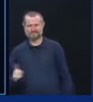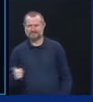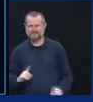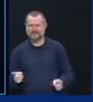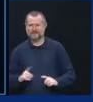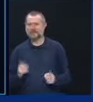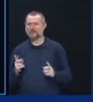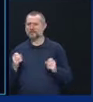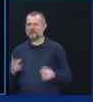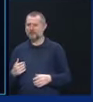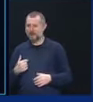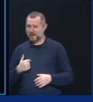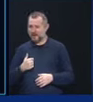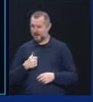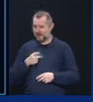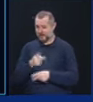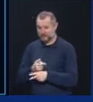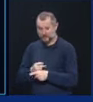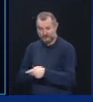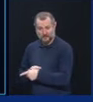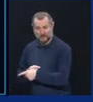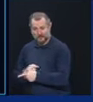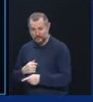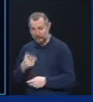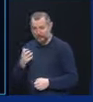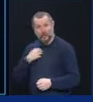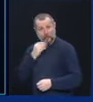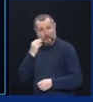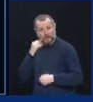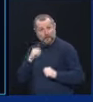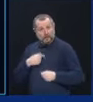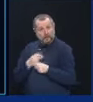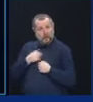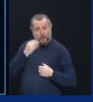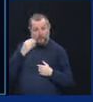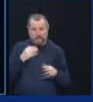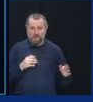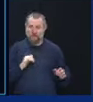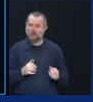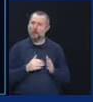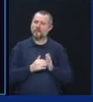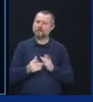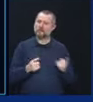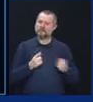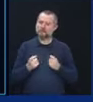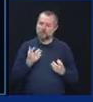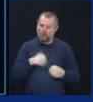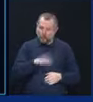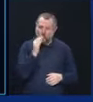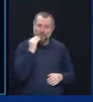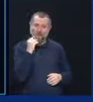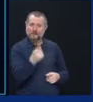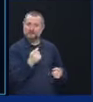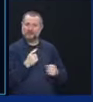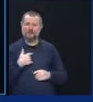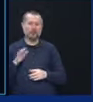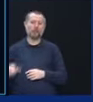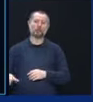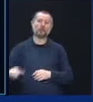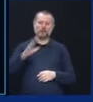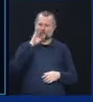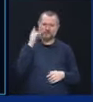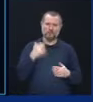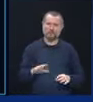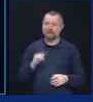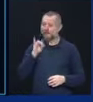took care of patients, can we go home? Can he go home? Can she go home? Right? You want them to go home. You don't want to risk a hospital infection.